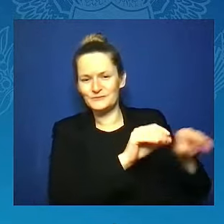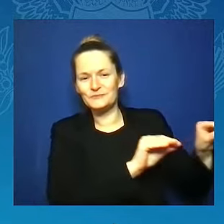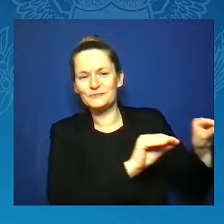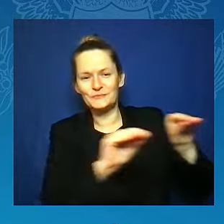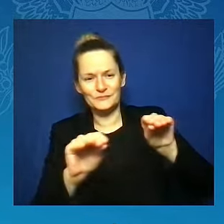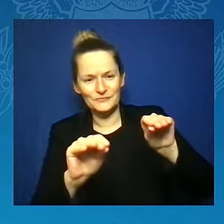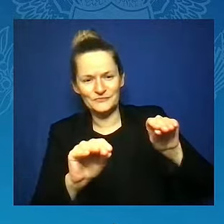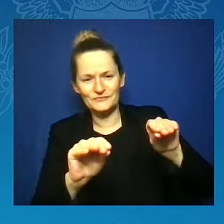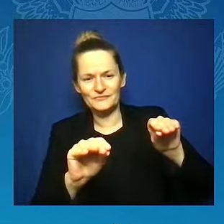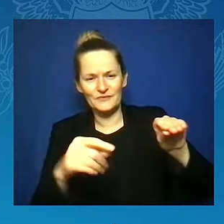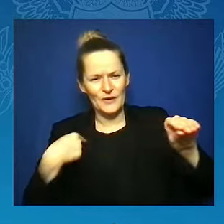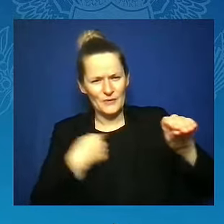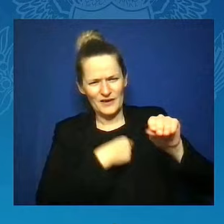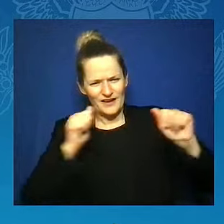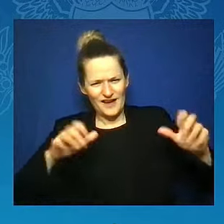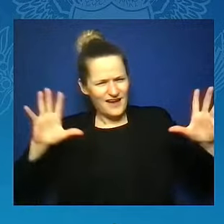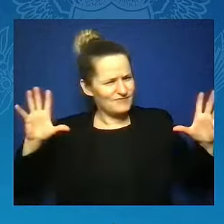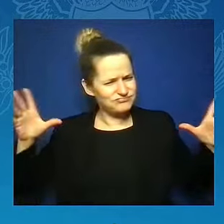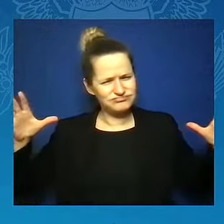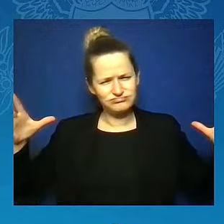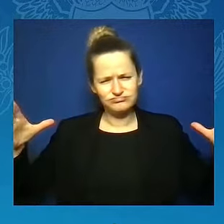vote, we make history.